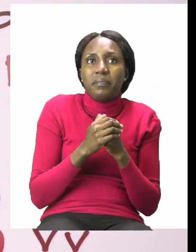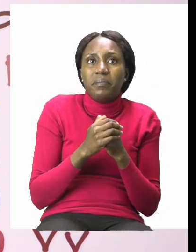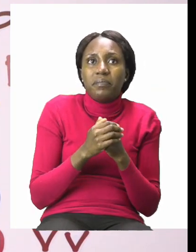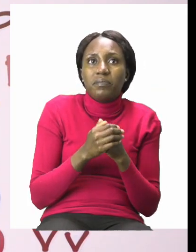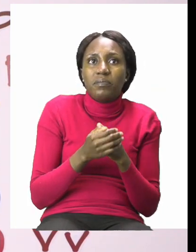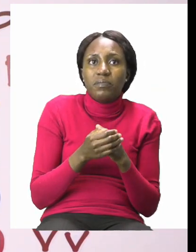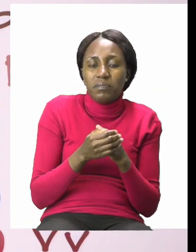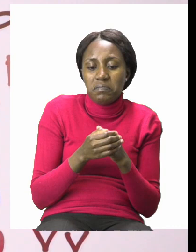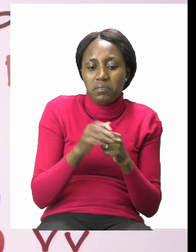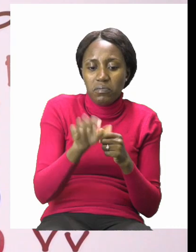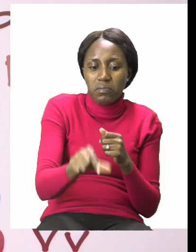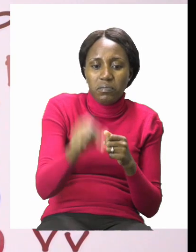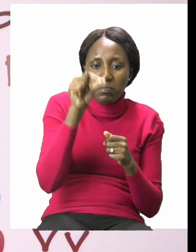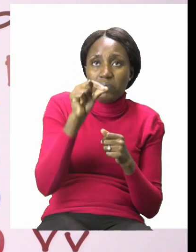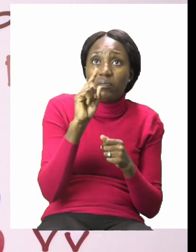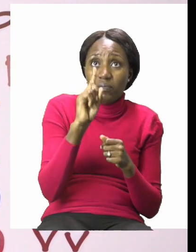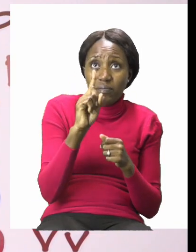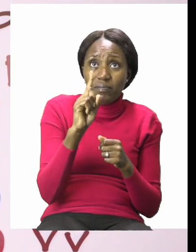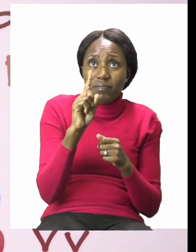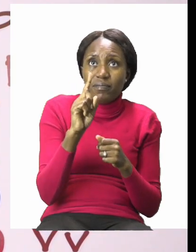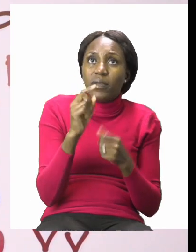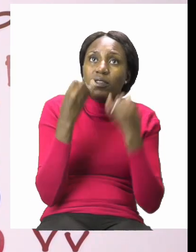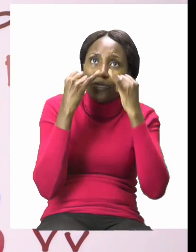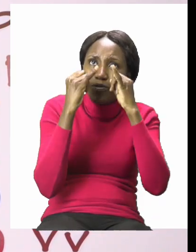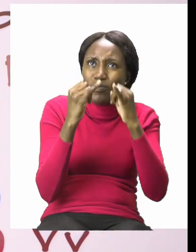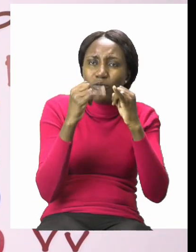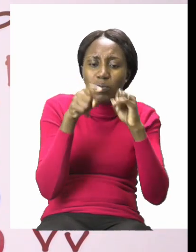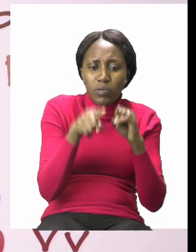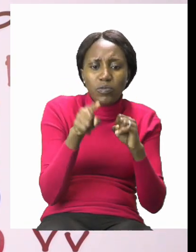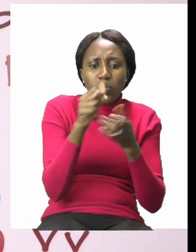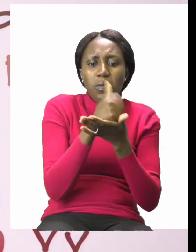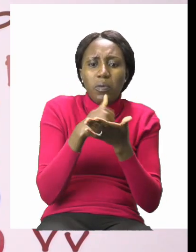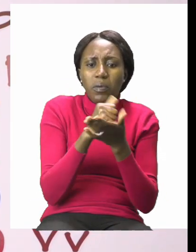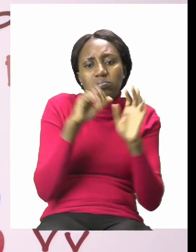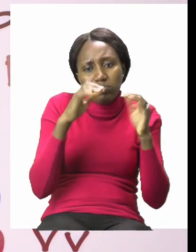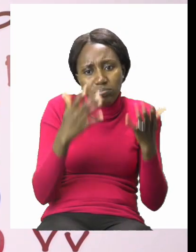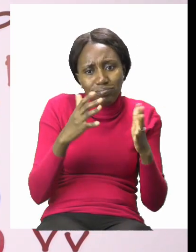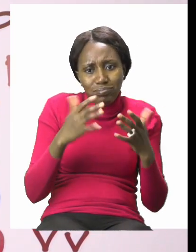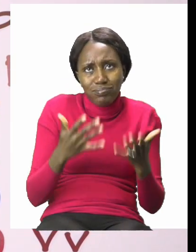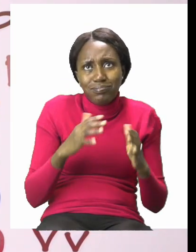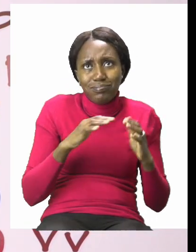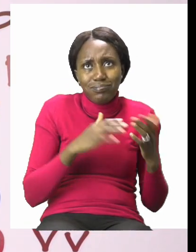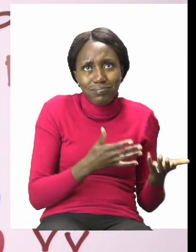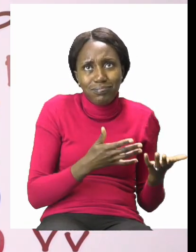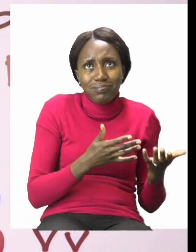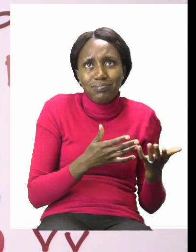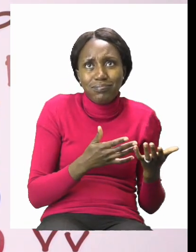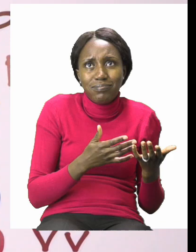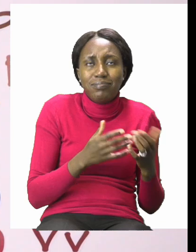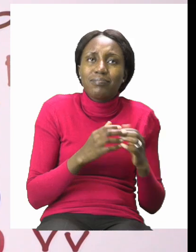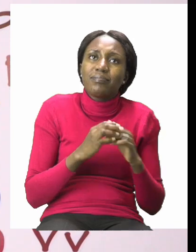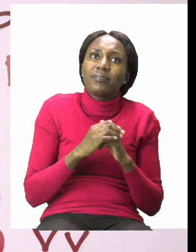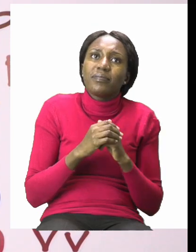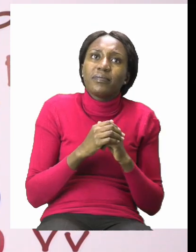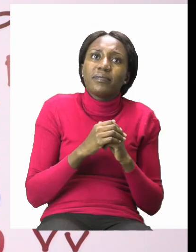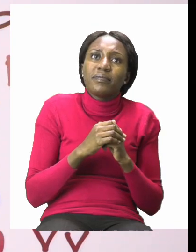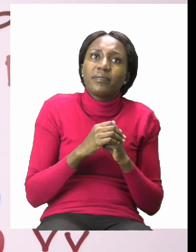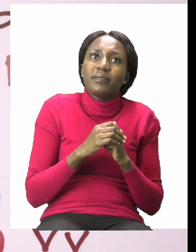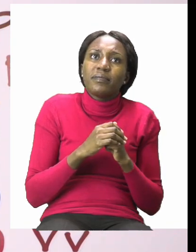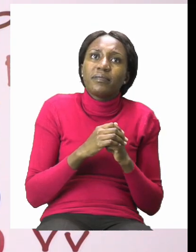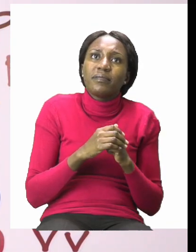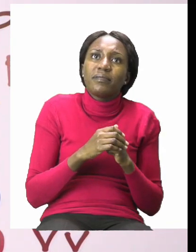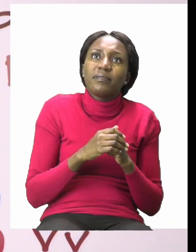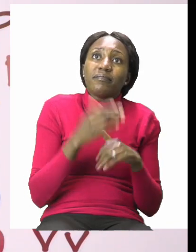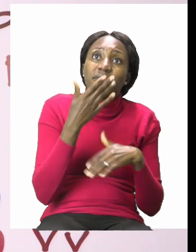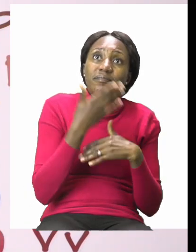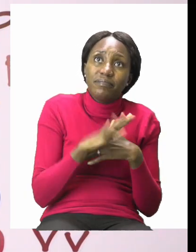pick up one card and you tell us what it is used for. When you're done